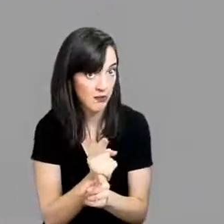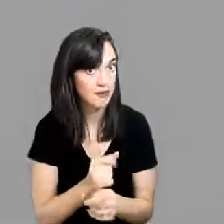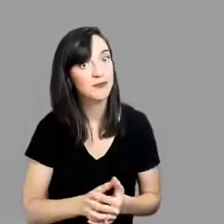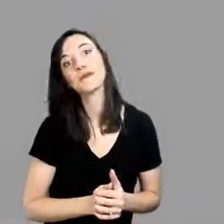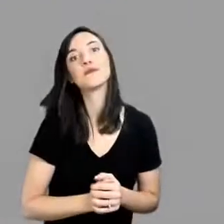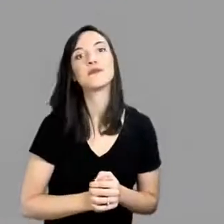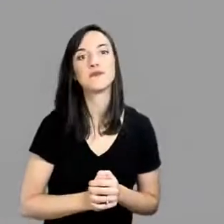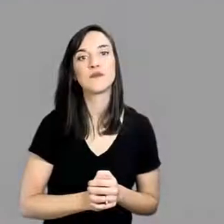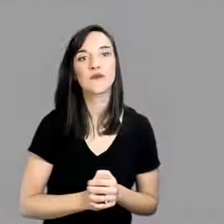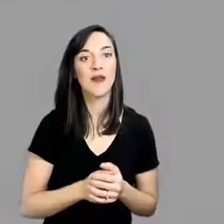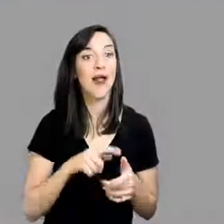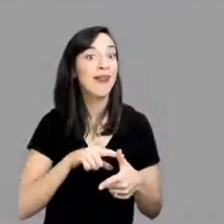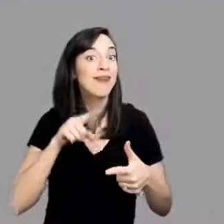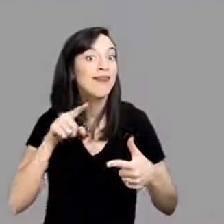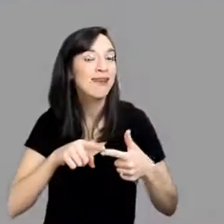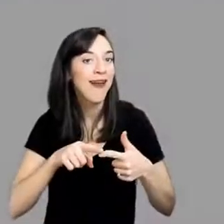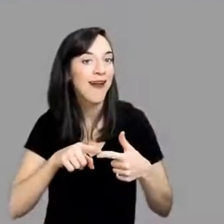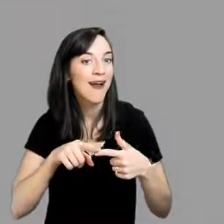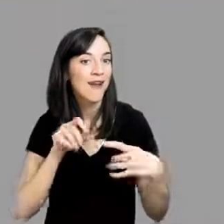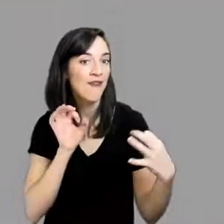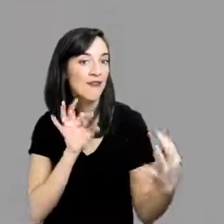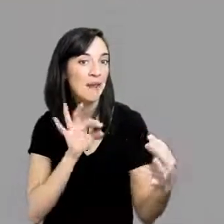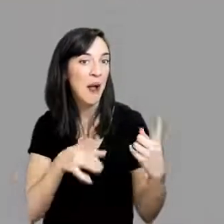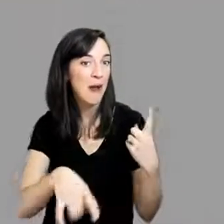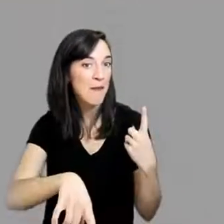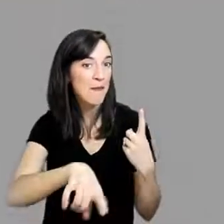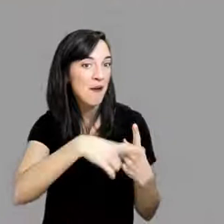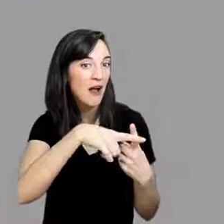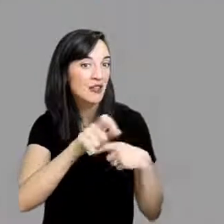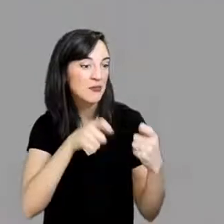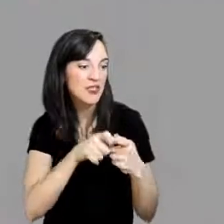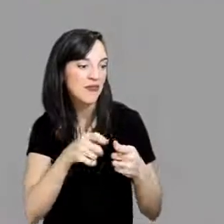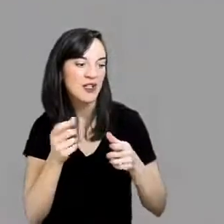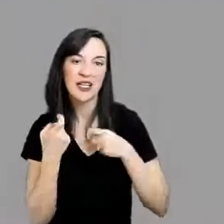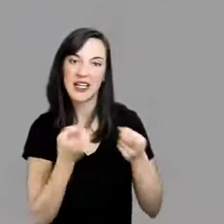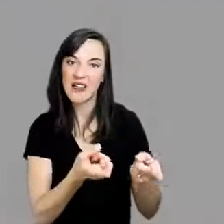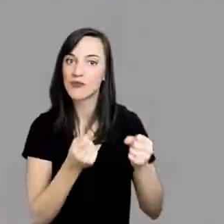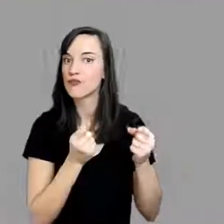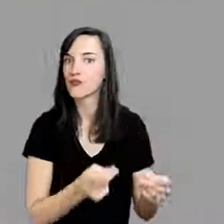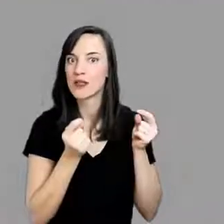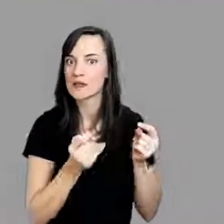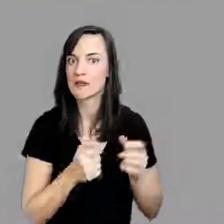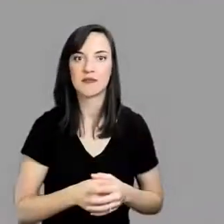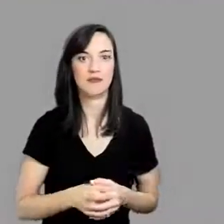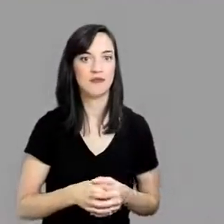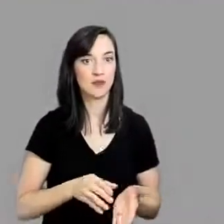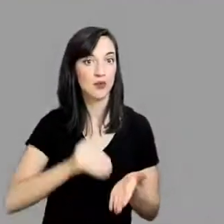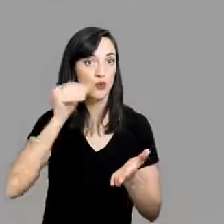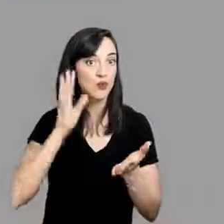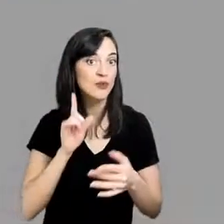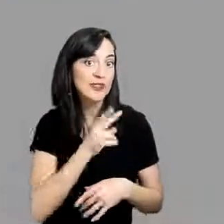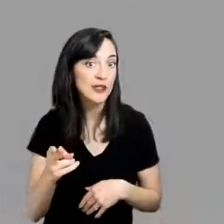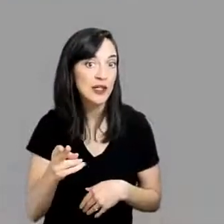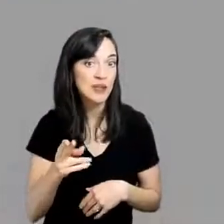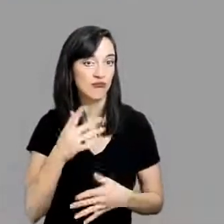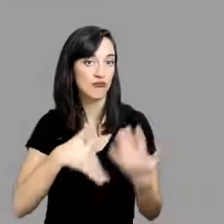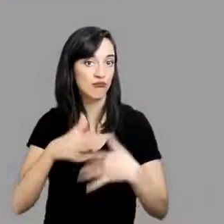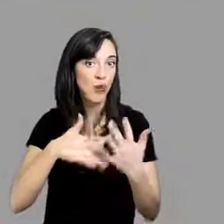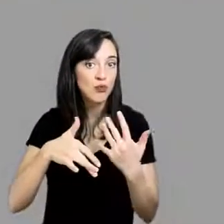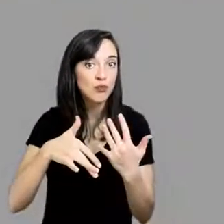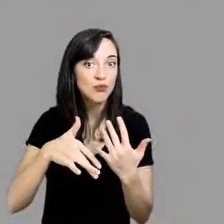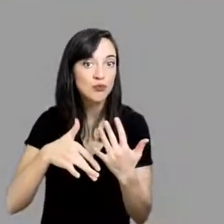behaviors, followed by immediate, positive, specific feedback. Students who are DHH often do not